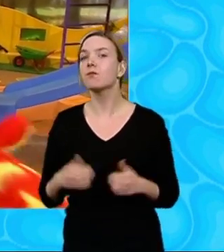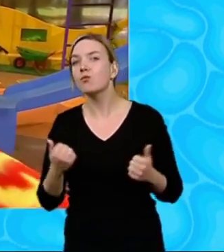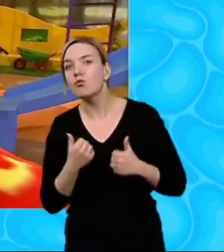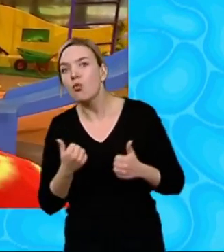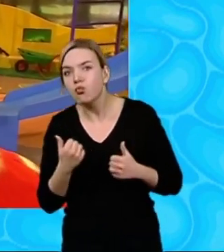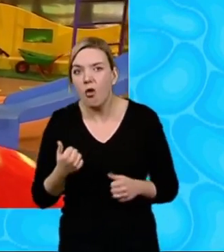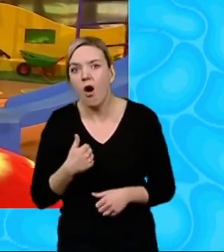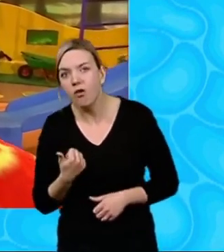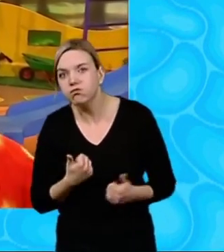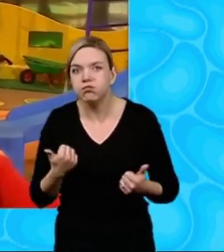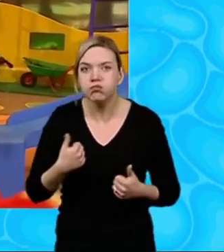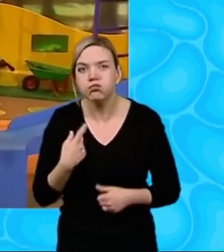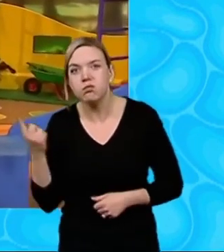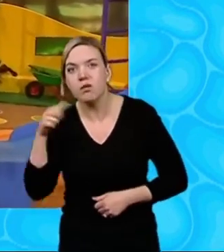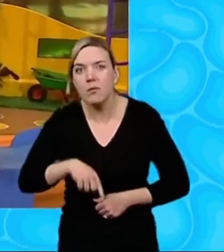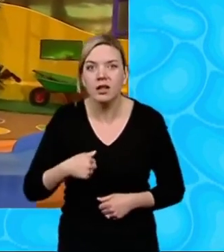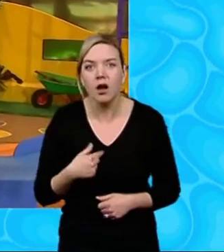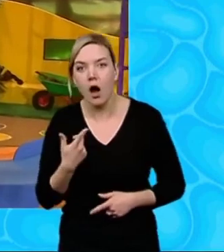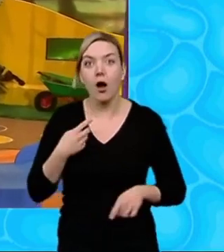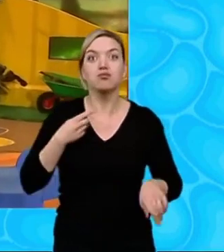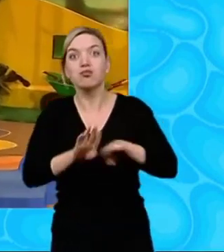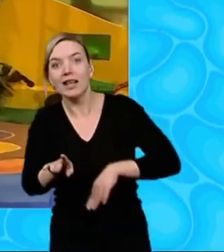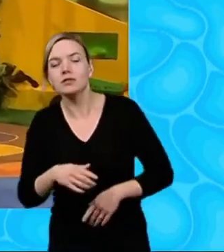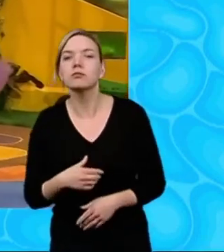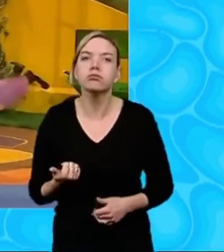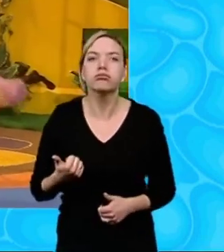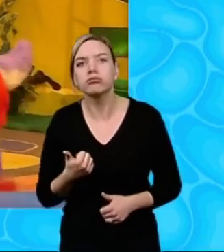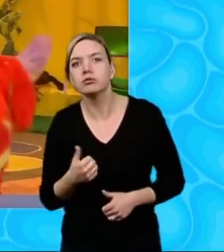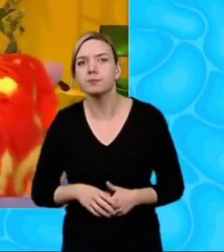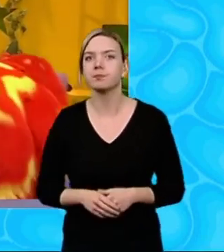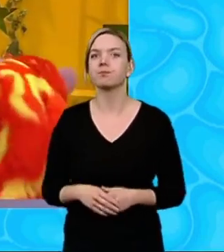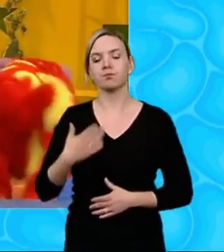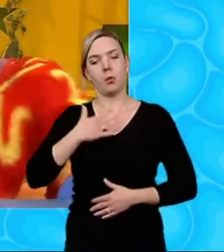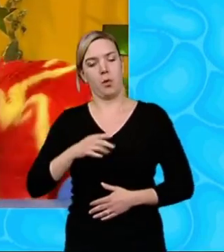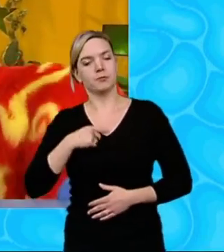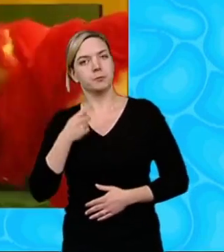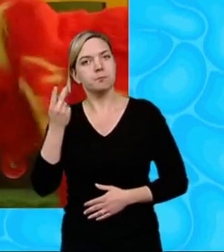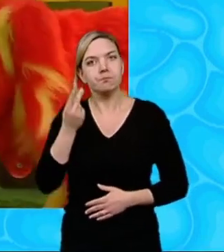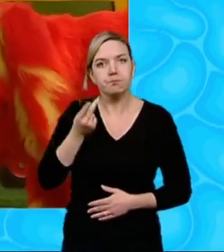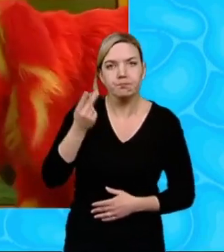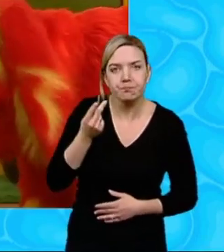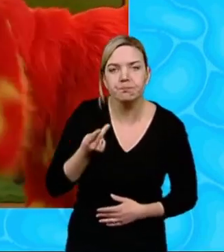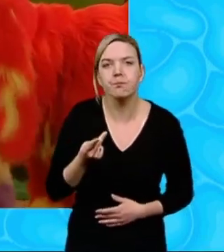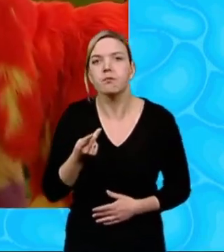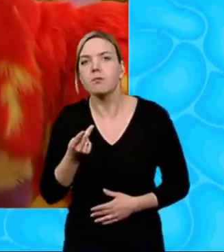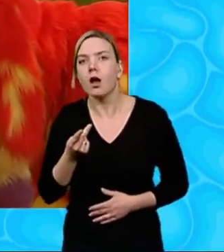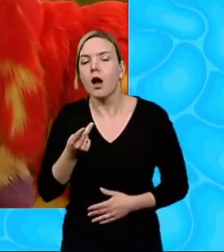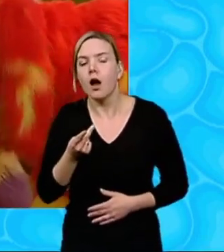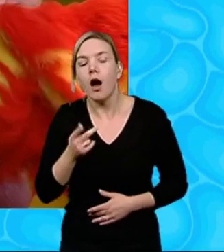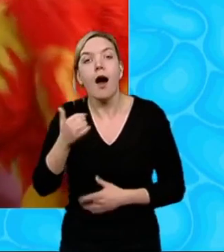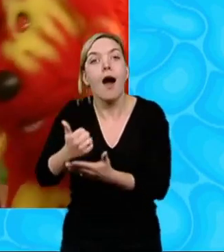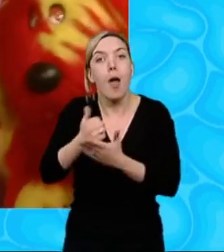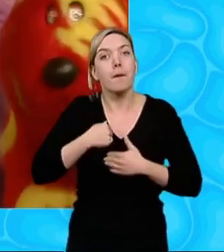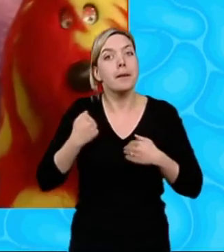race you, Doodles Oh, come back, come back Doodles Doodles I wanted you and Izzles to, erm, erm, to help me make